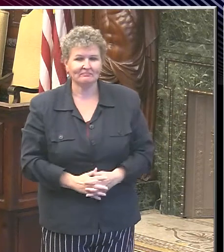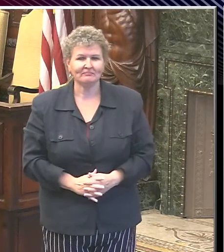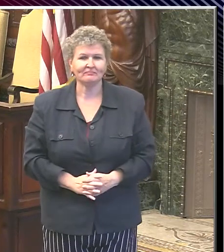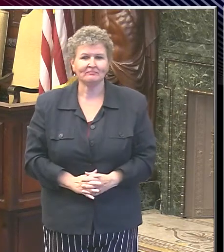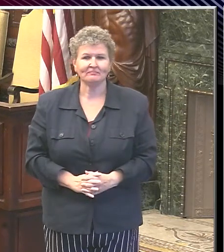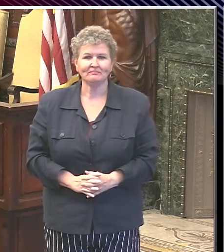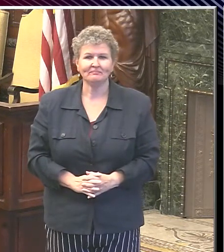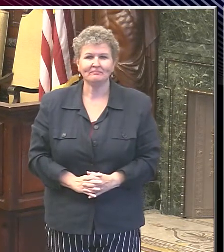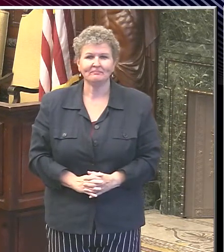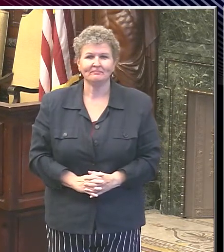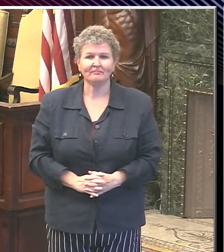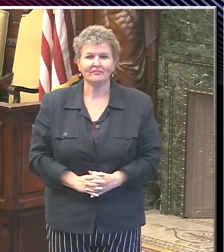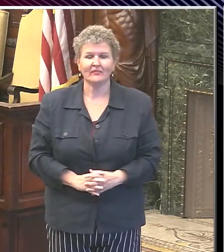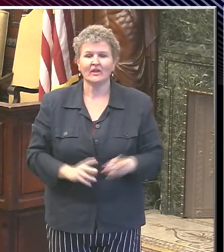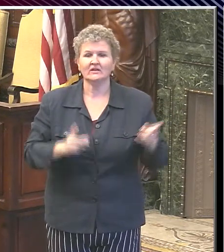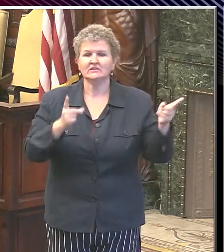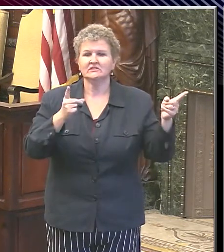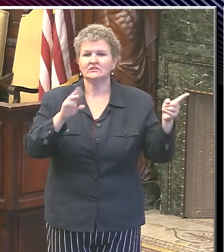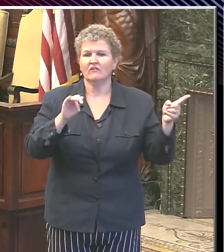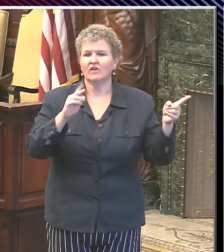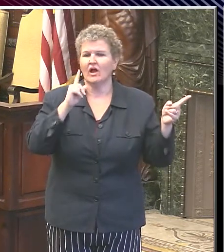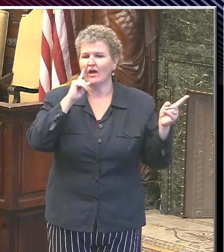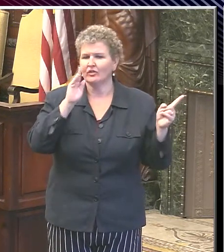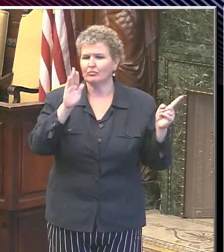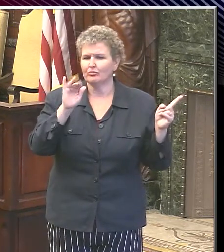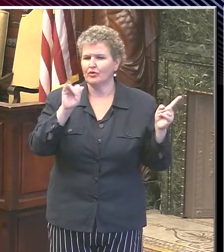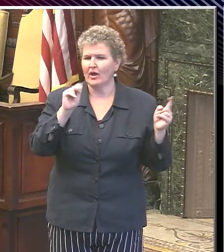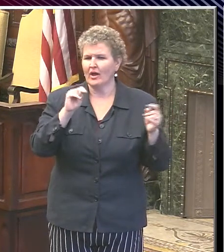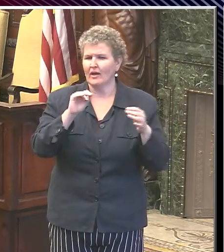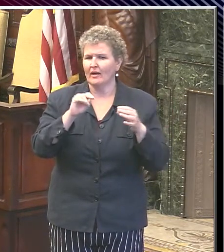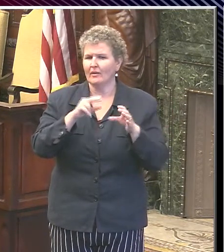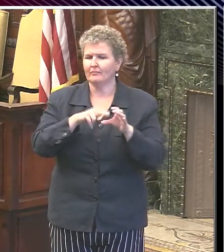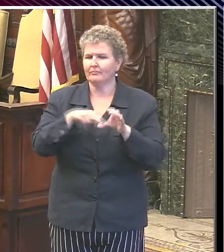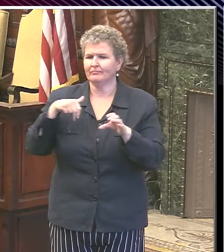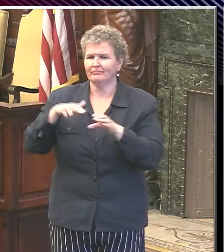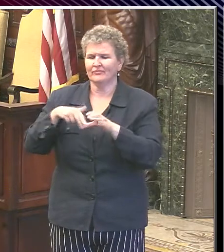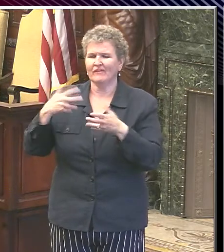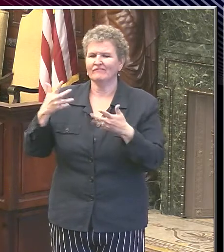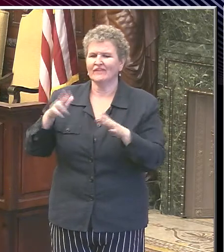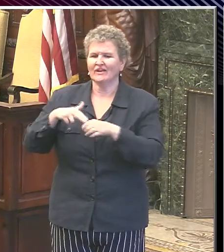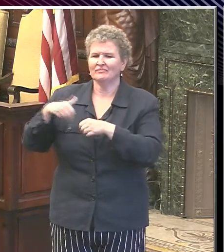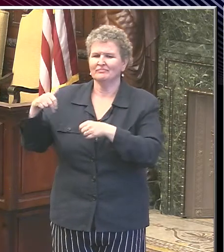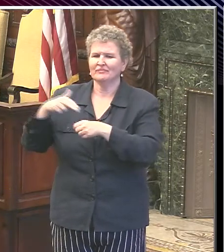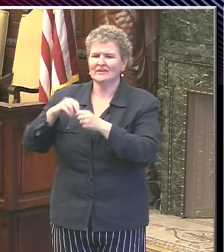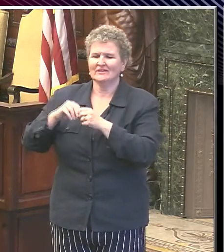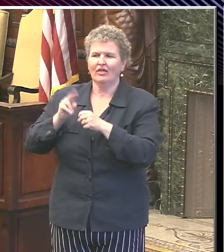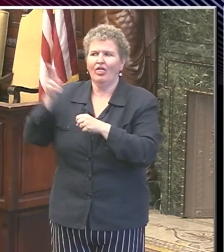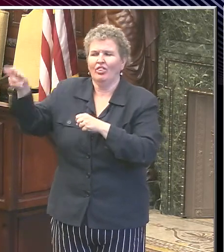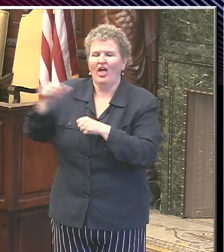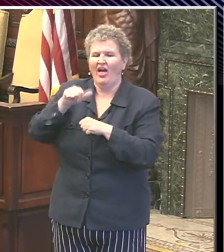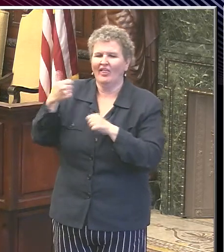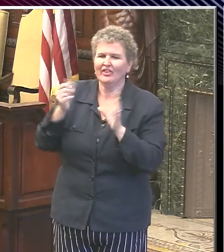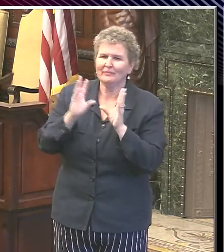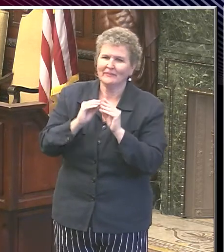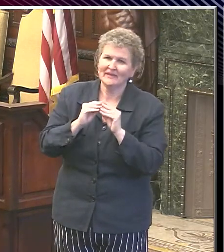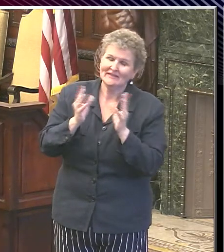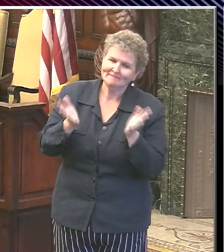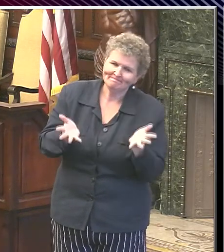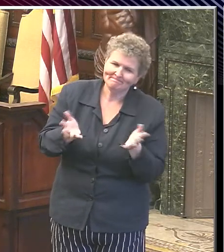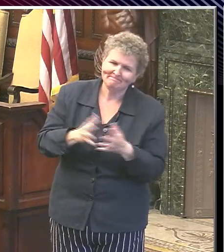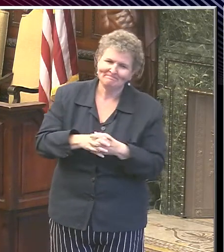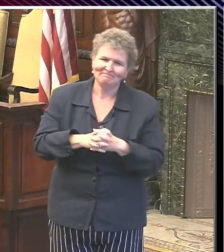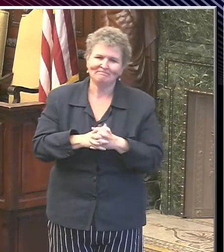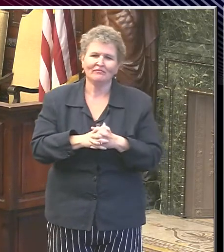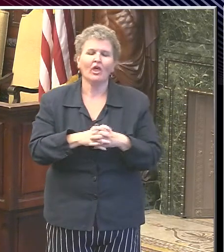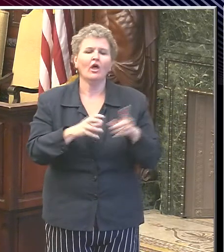Dr. Farley, believe Brian Abernathy also had to hop off for another meeting. So he's no longer with us. I would just